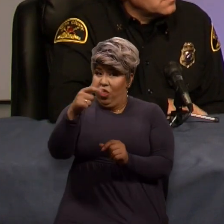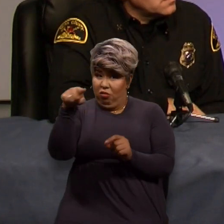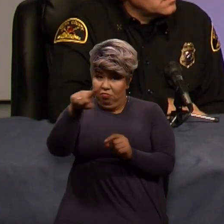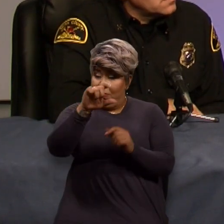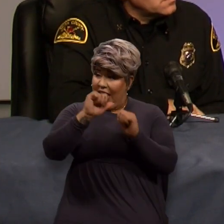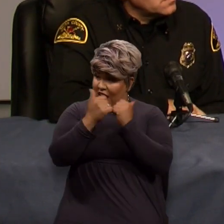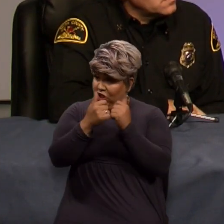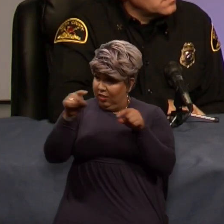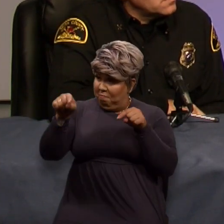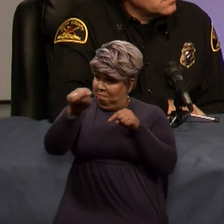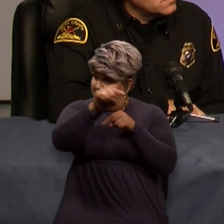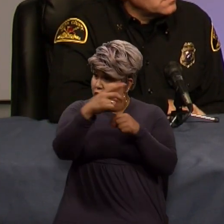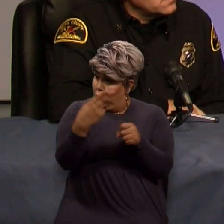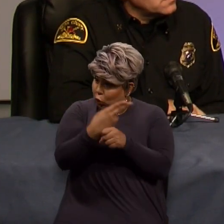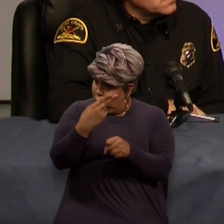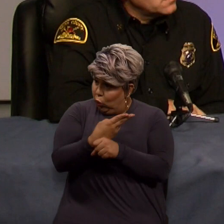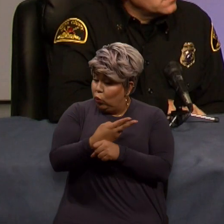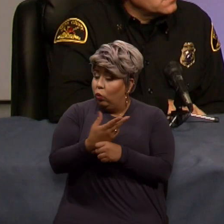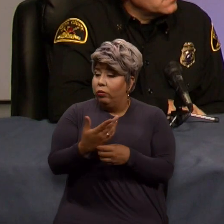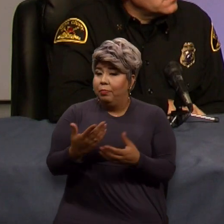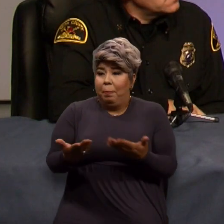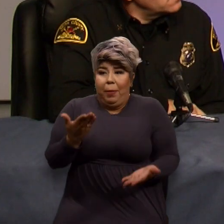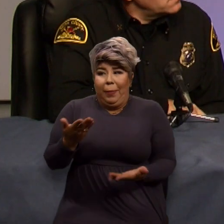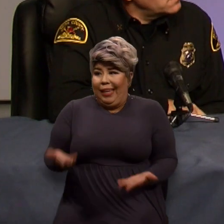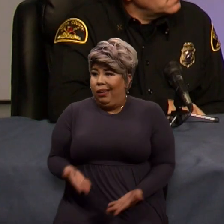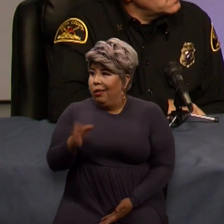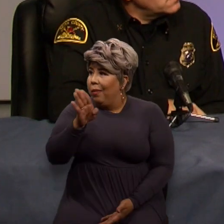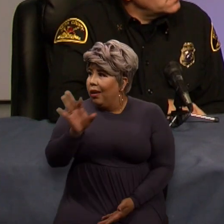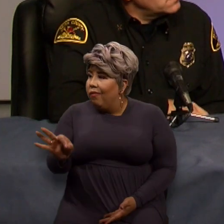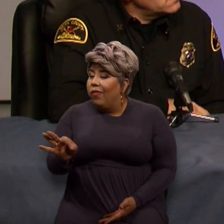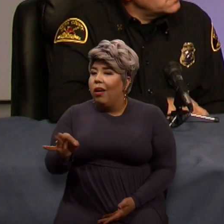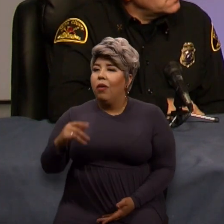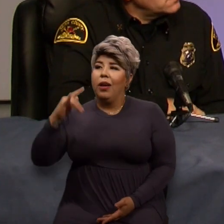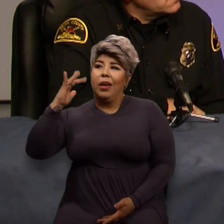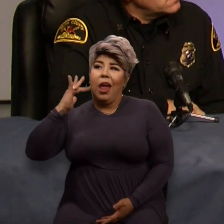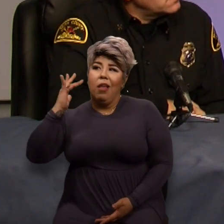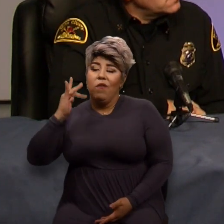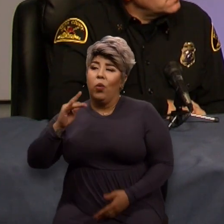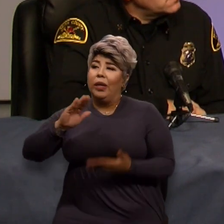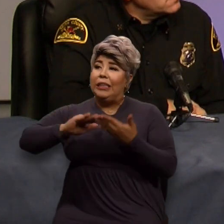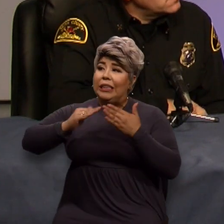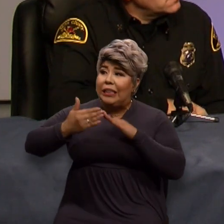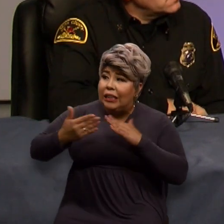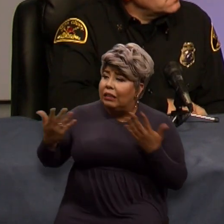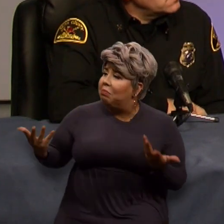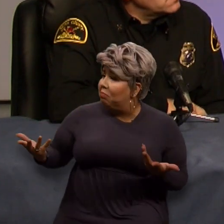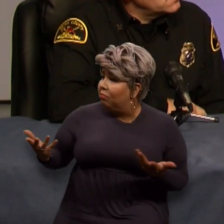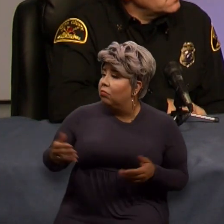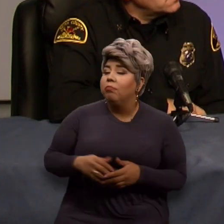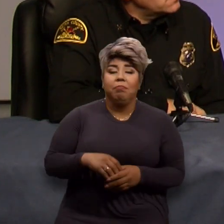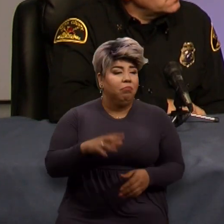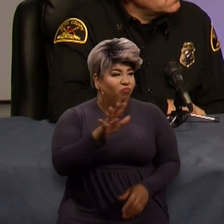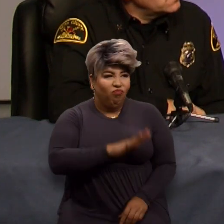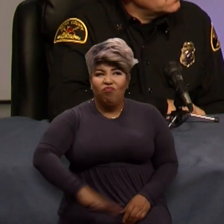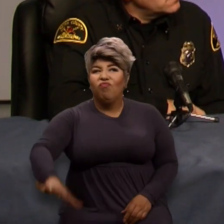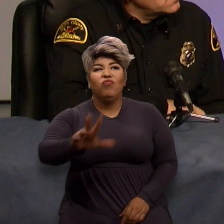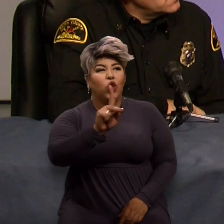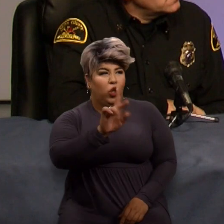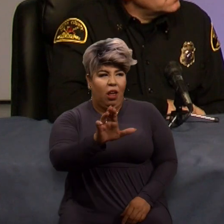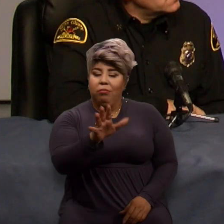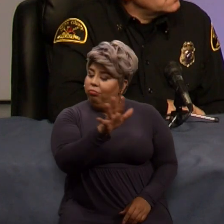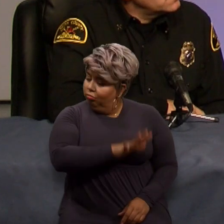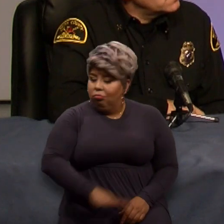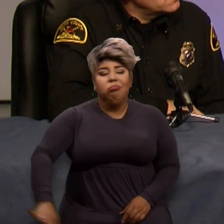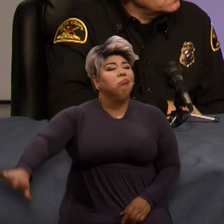use this, whether you're here in Bakersfield or maybe California City? So all of Kern County is deployed.